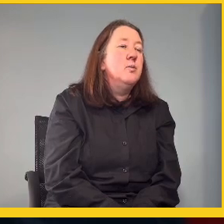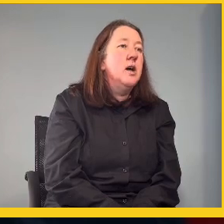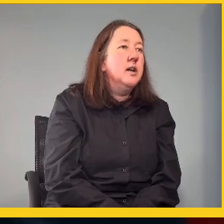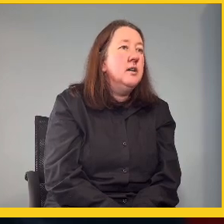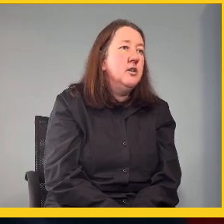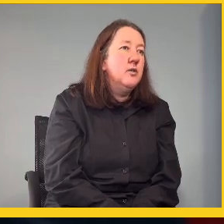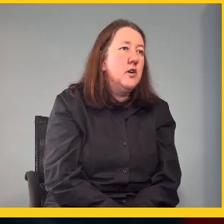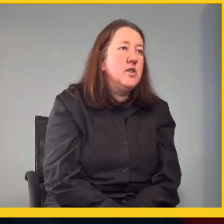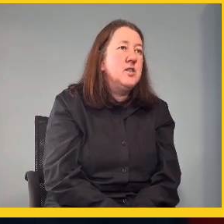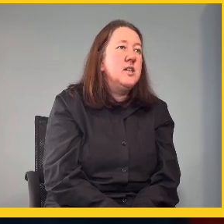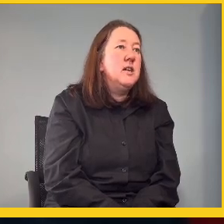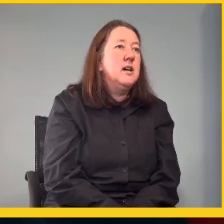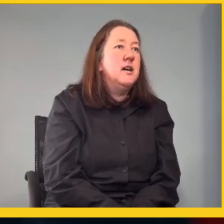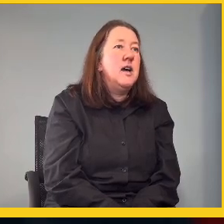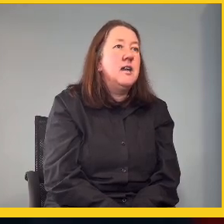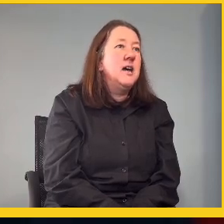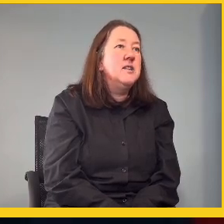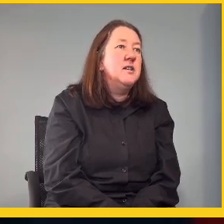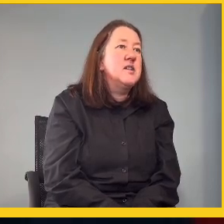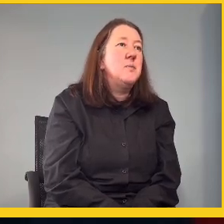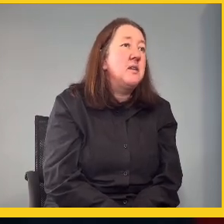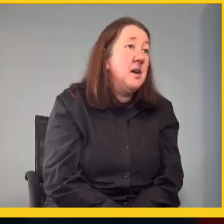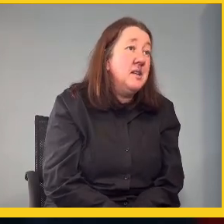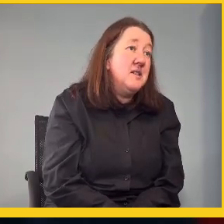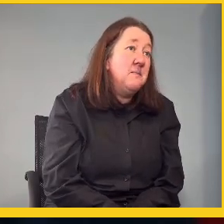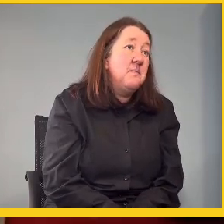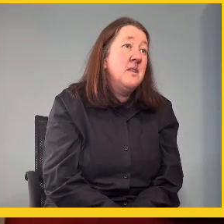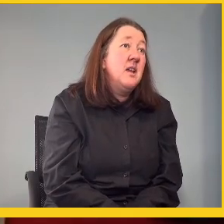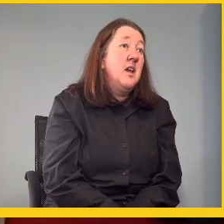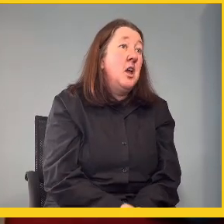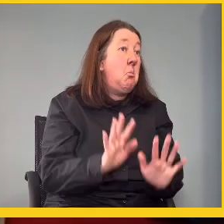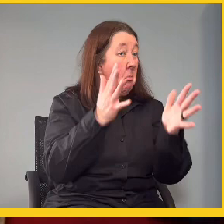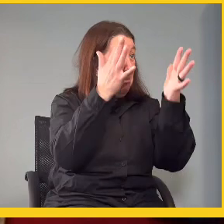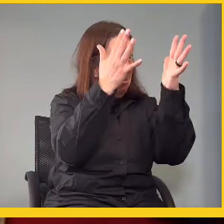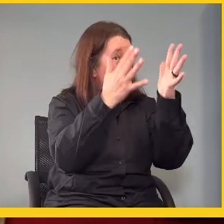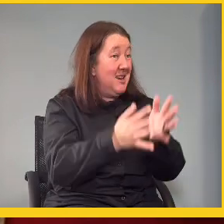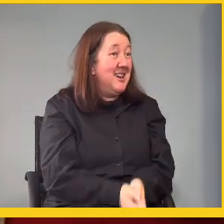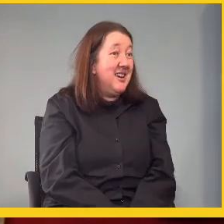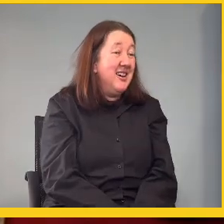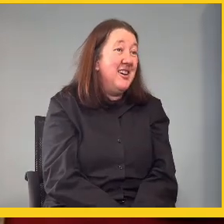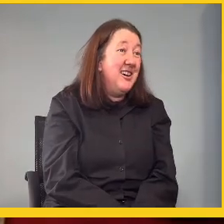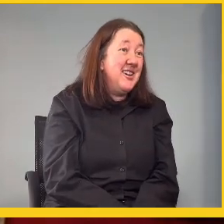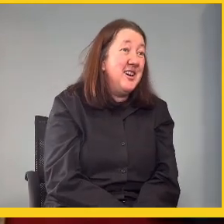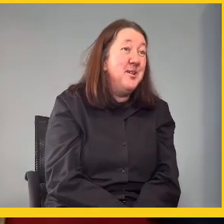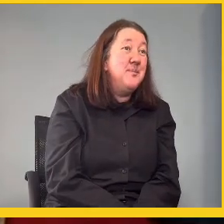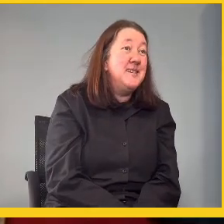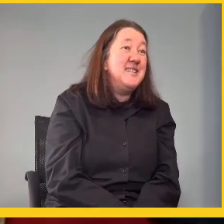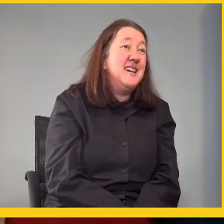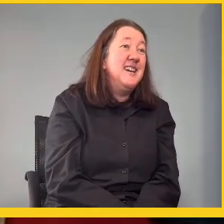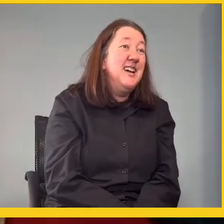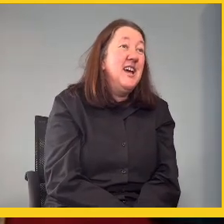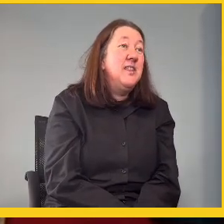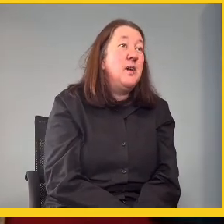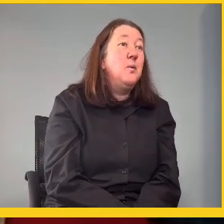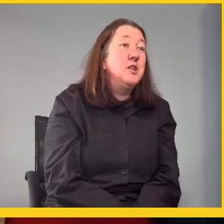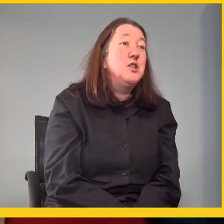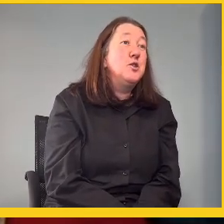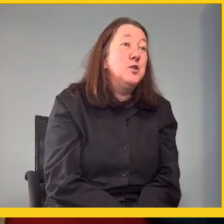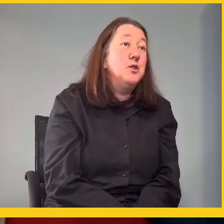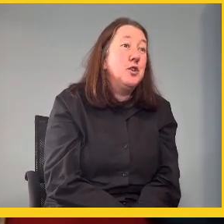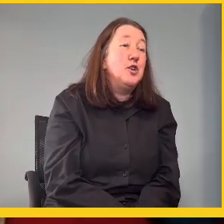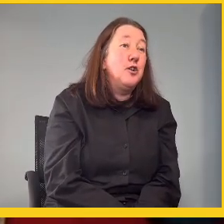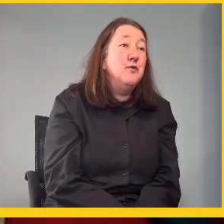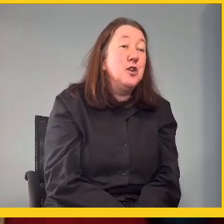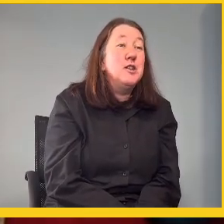alumni university, uh, and I didn't expect that. Kudos to you! Yeah, yeah, but, uh, they